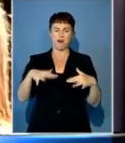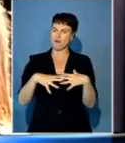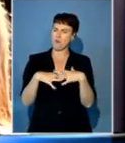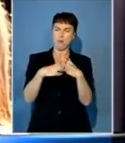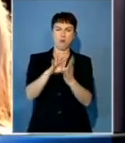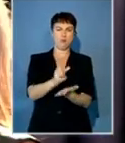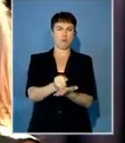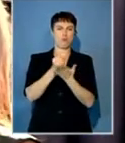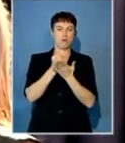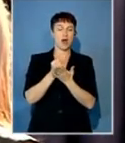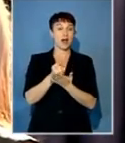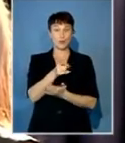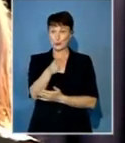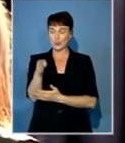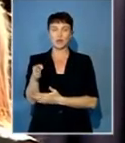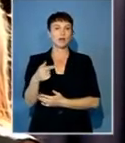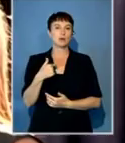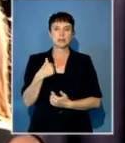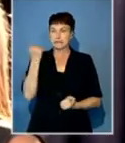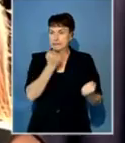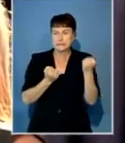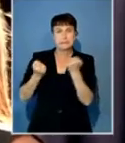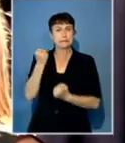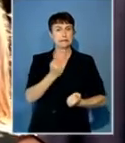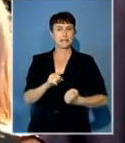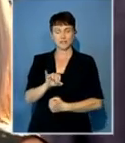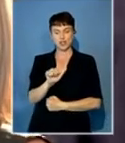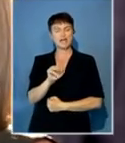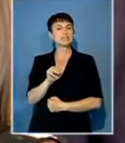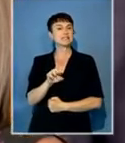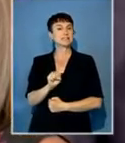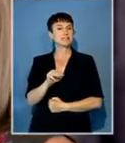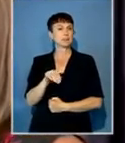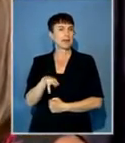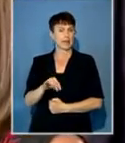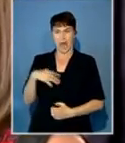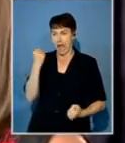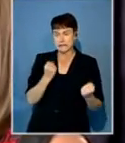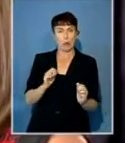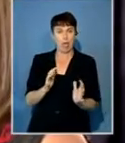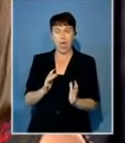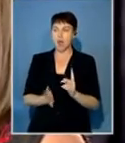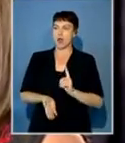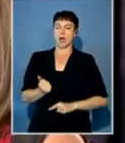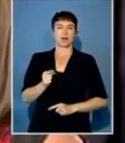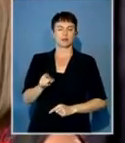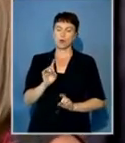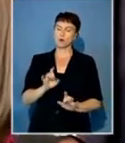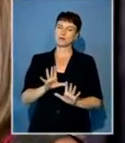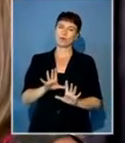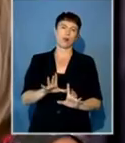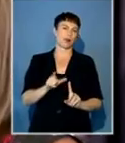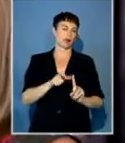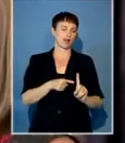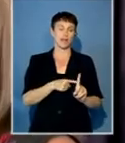like this. And if it wasn't for you, I know we wouldn't have found Jasmine. Jasmine was an awesome child and loving. I'd love, she would love to have